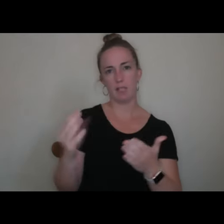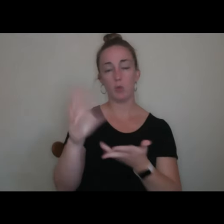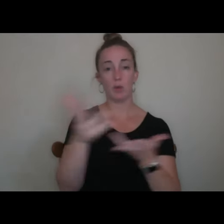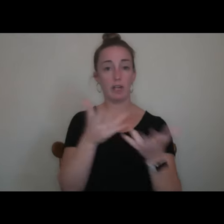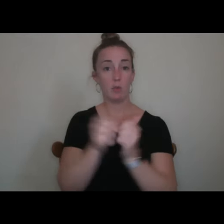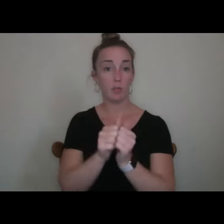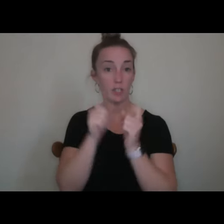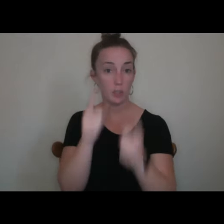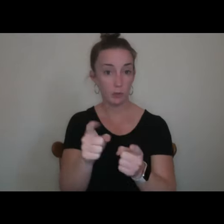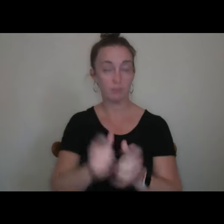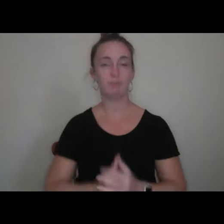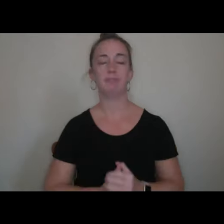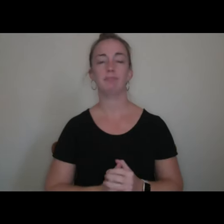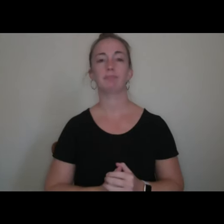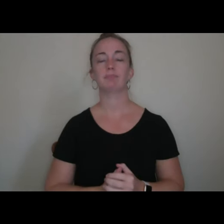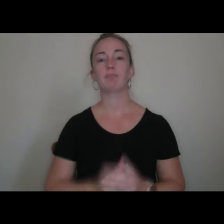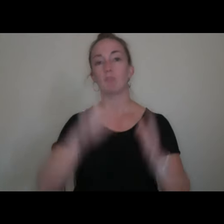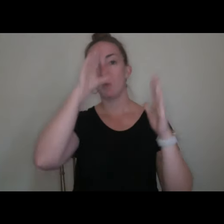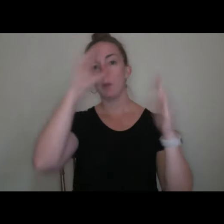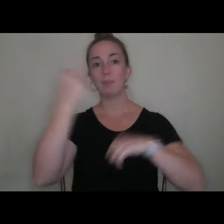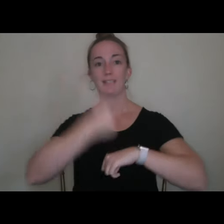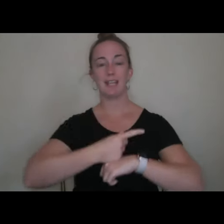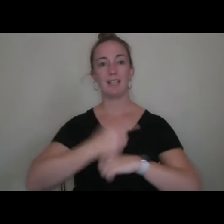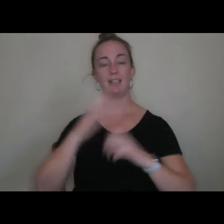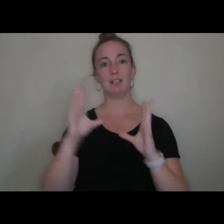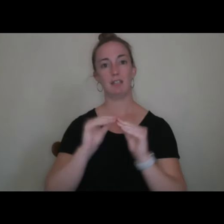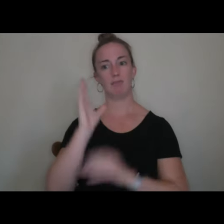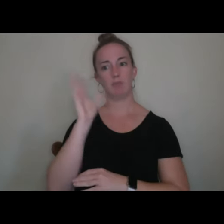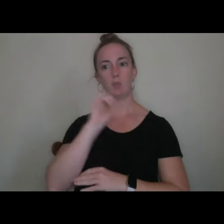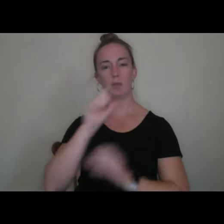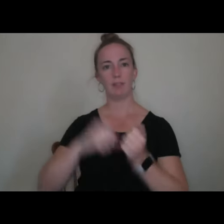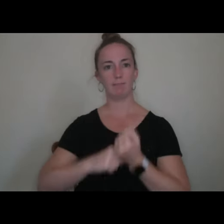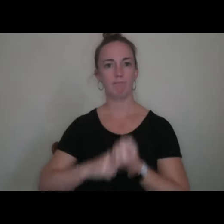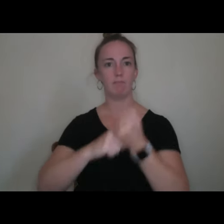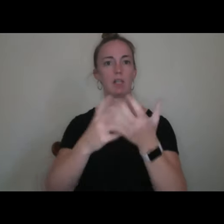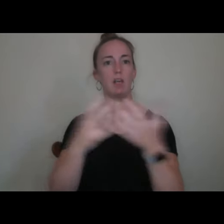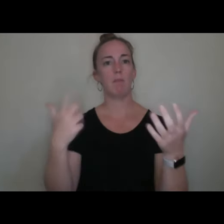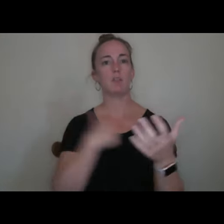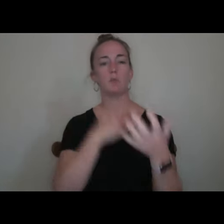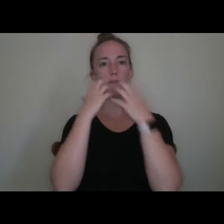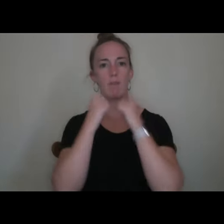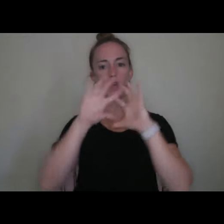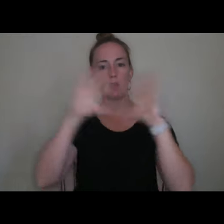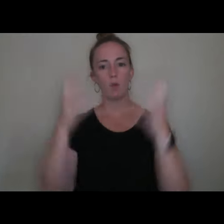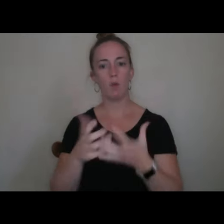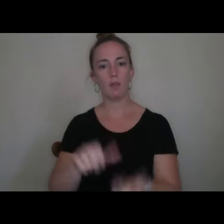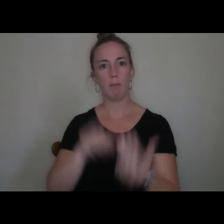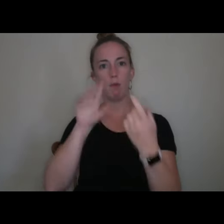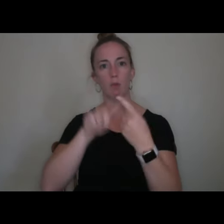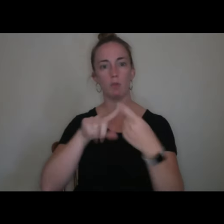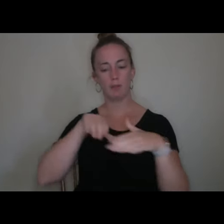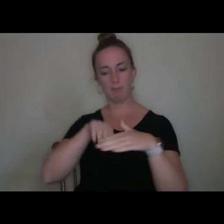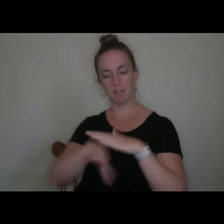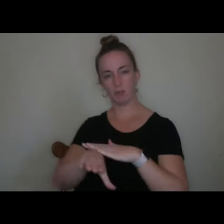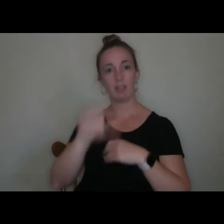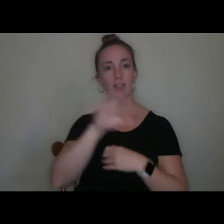you. We hope today's section session reinforced how much we value the holistic approach to admission. The center